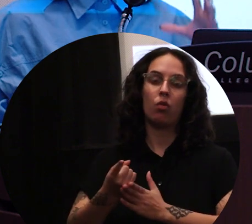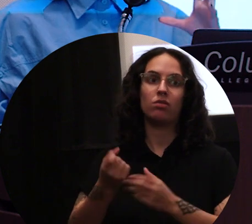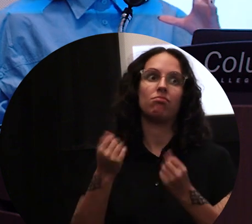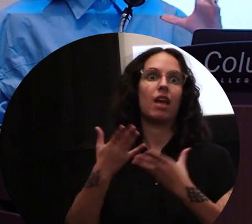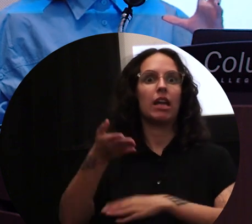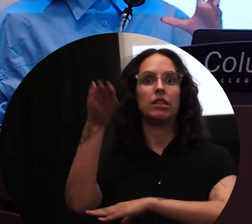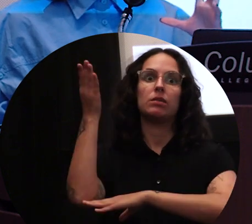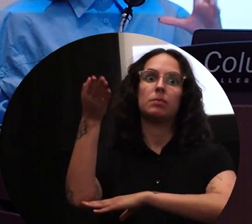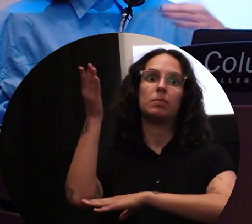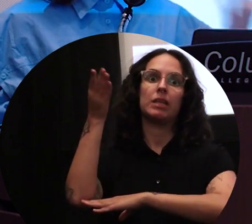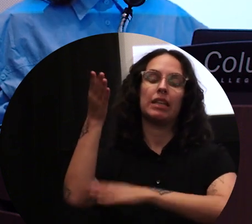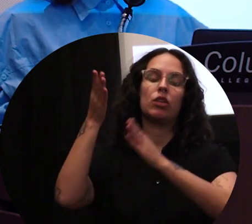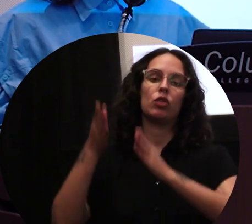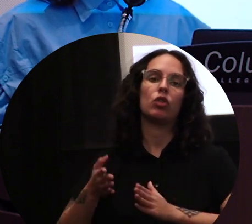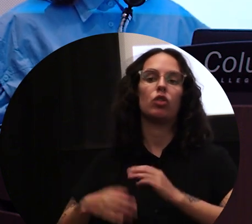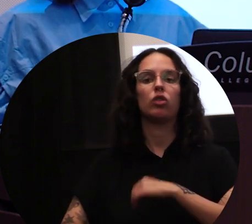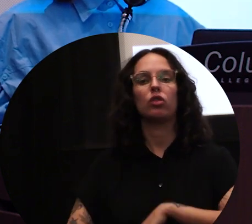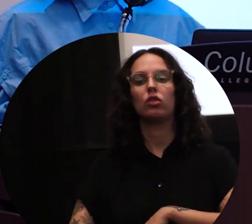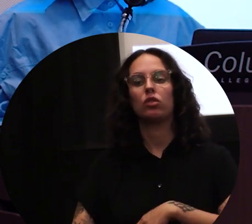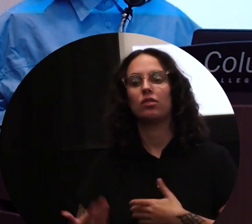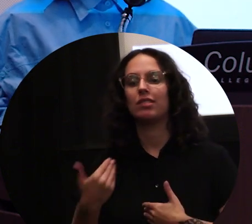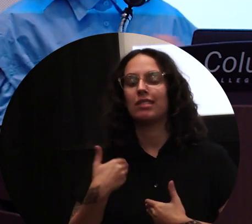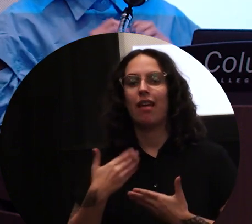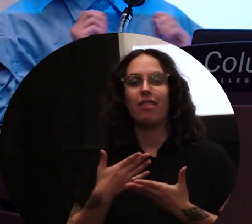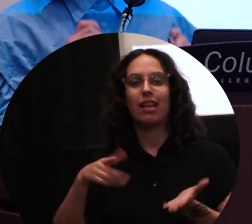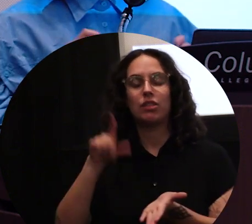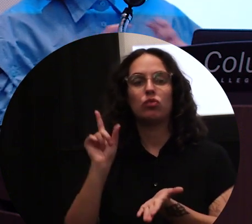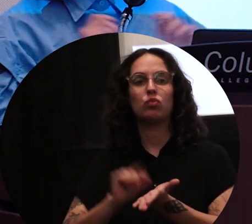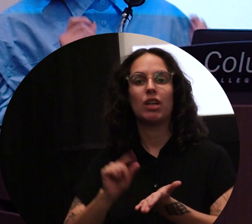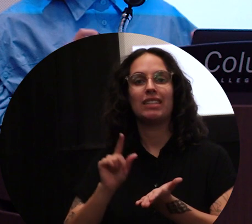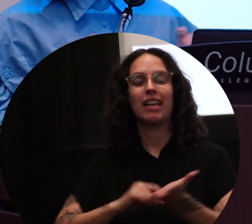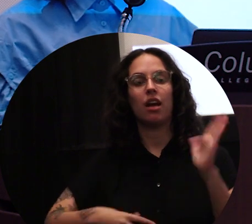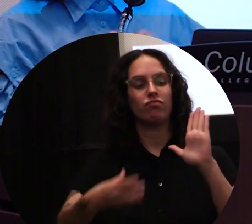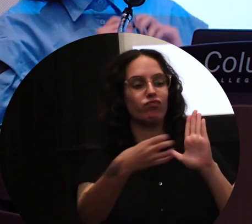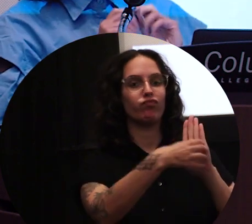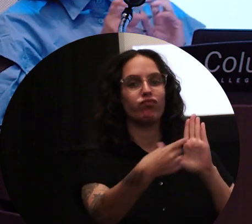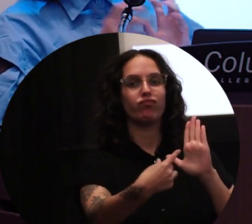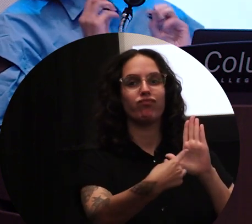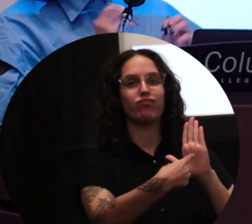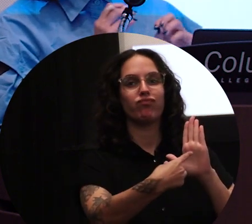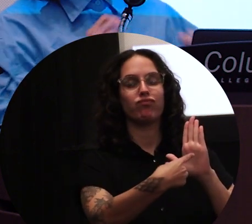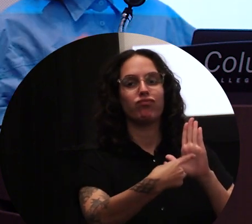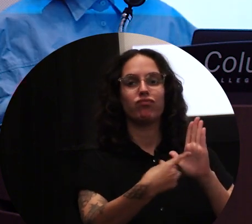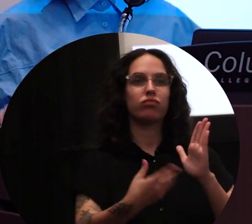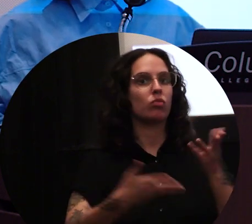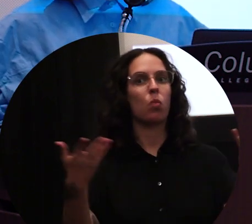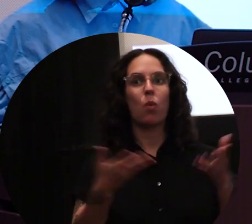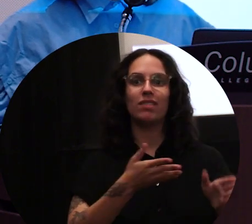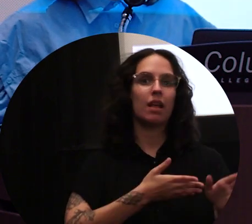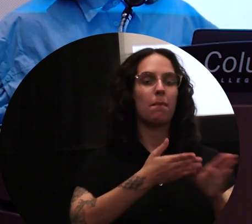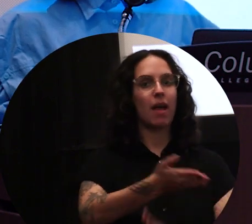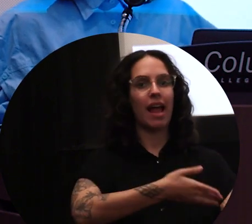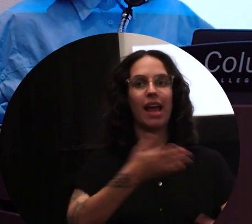and they have a magazine they publish where they have these like excerpts about like what the like the main takeaways were from